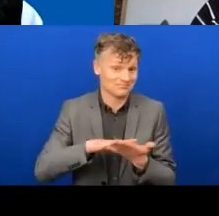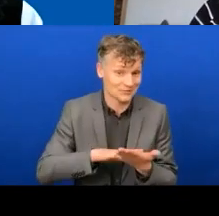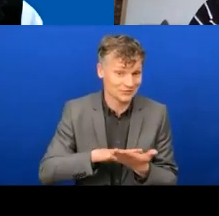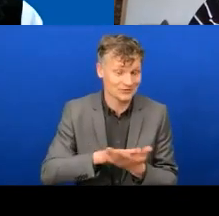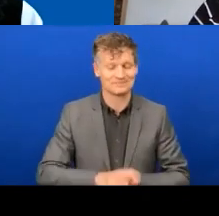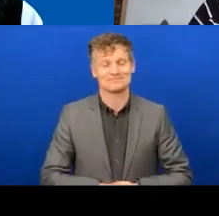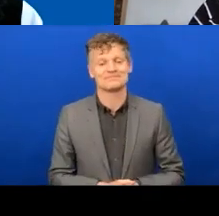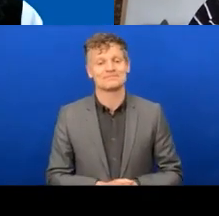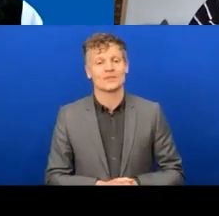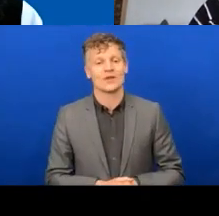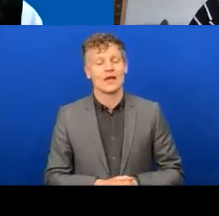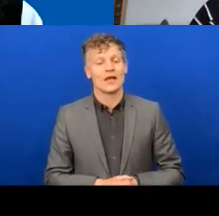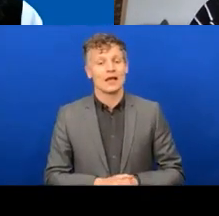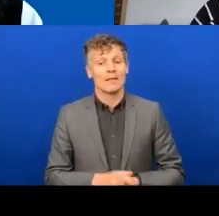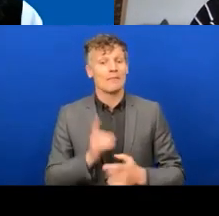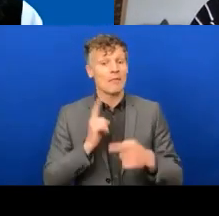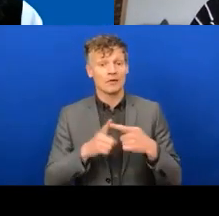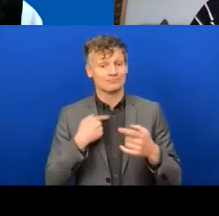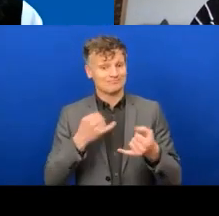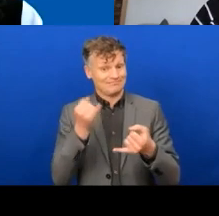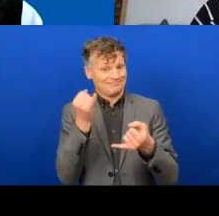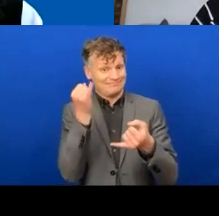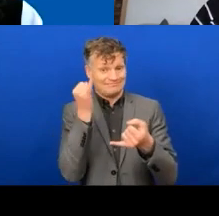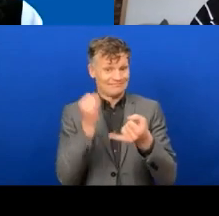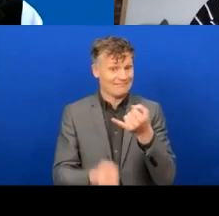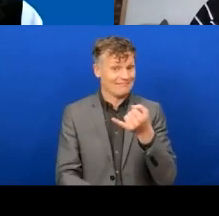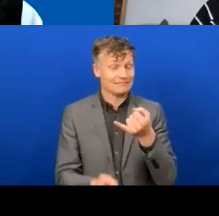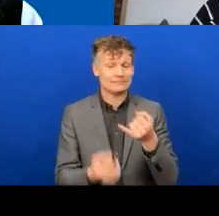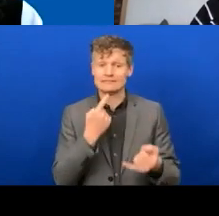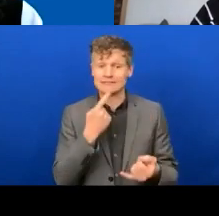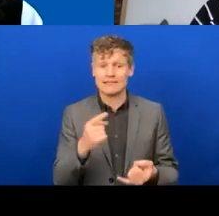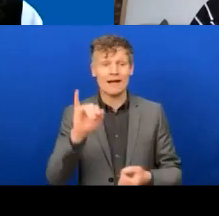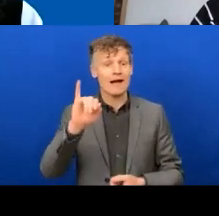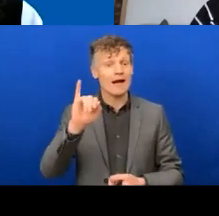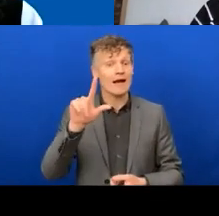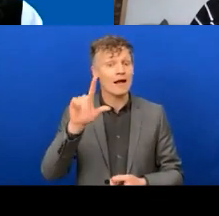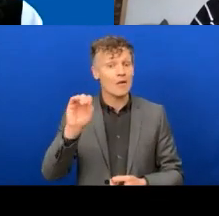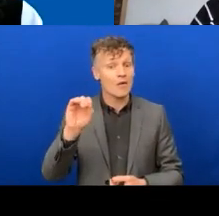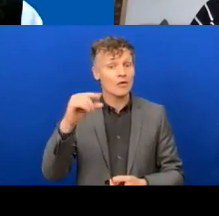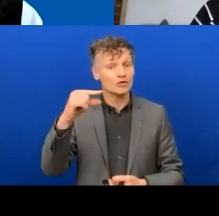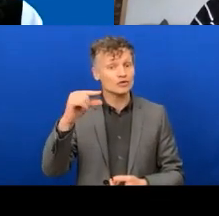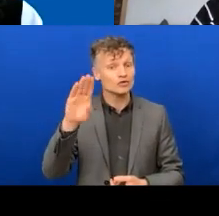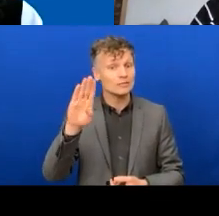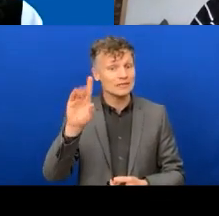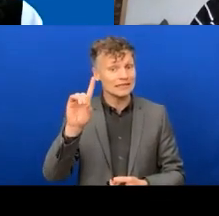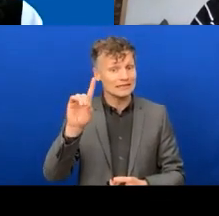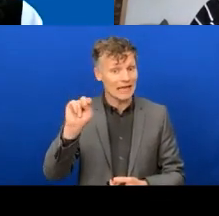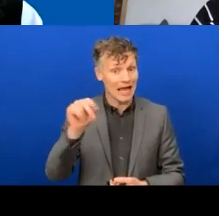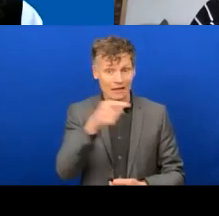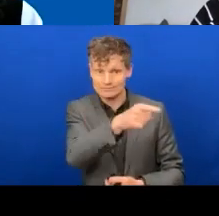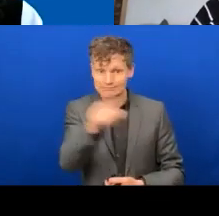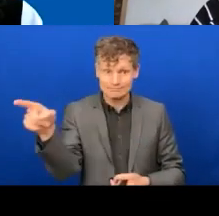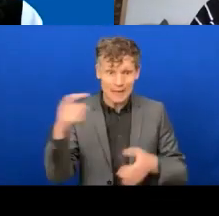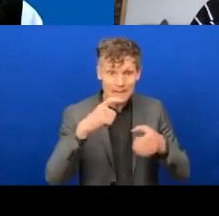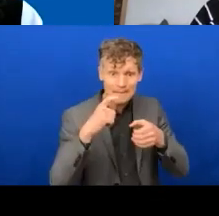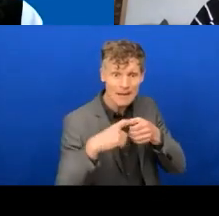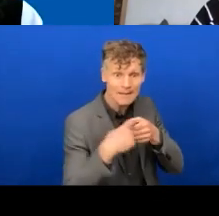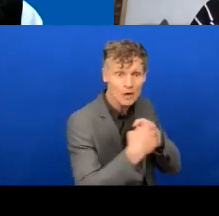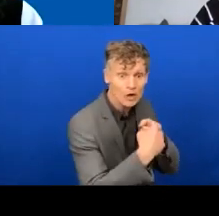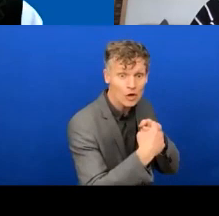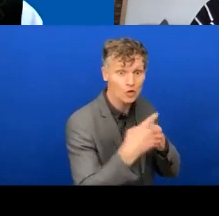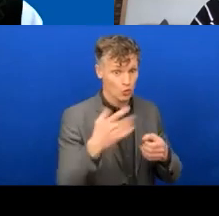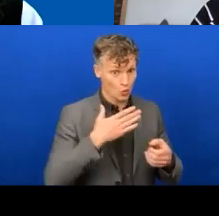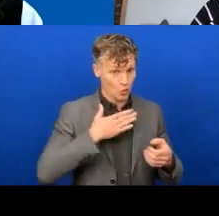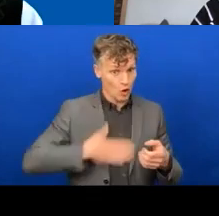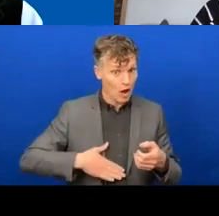And again, last word for all, um, ILO GBDN members, if you're interested in access to the neurodiversity